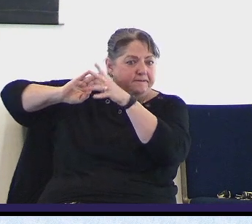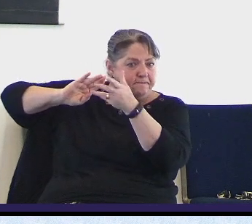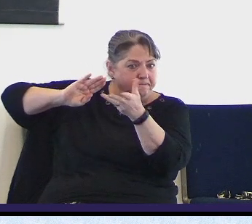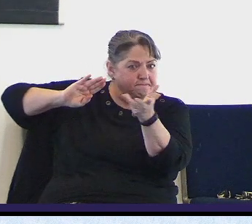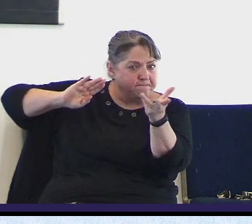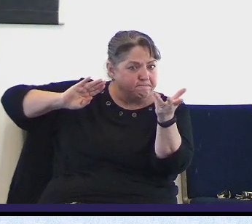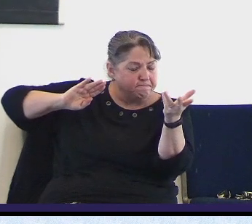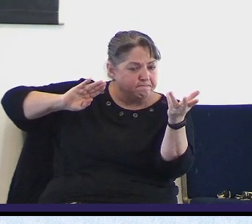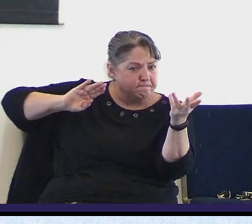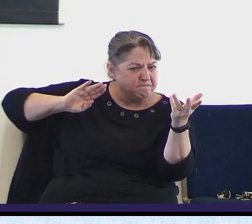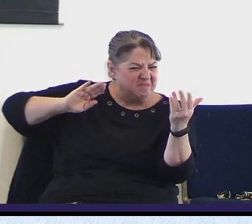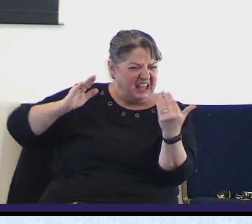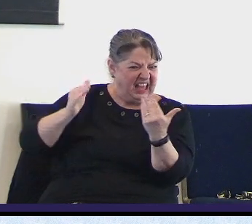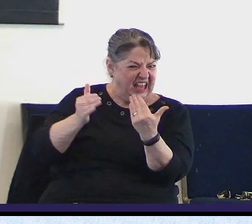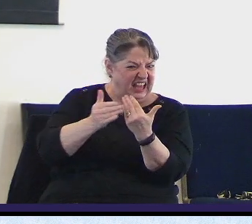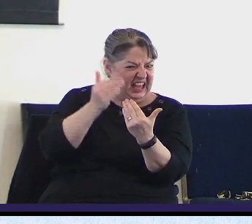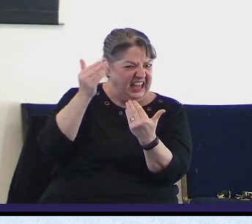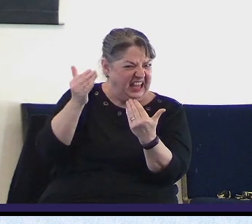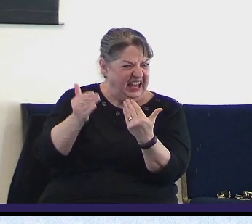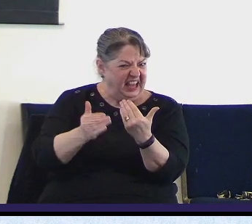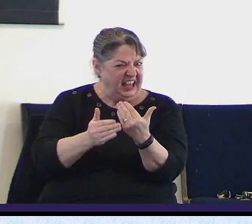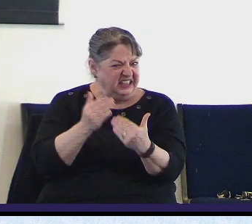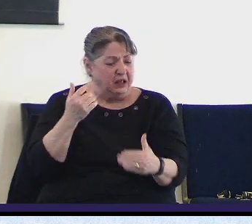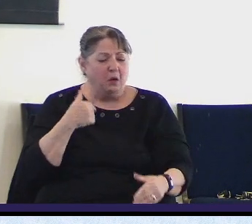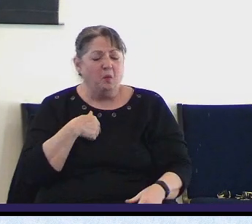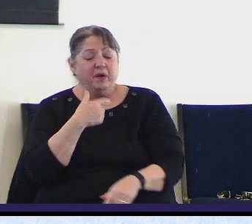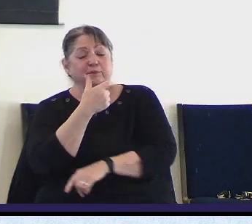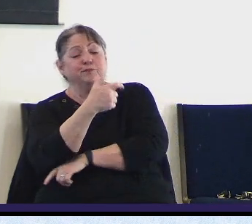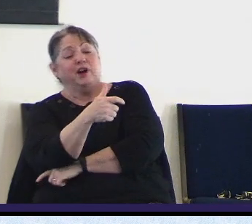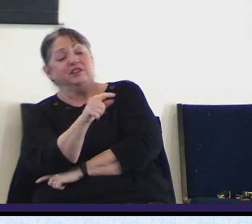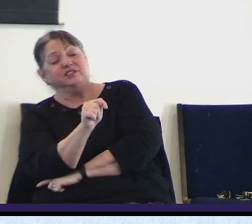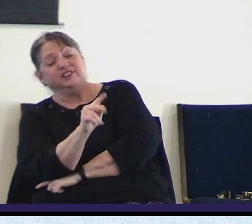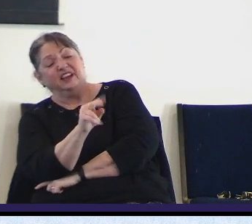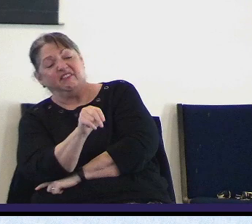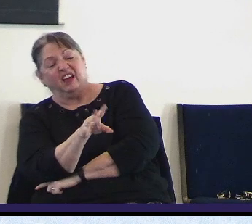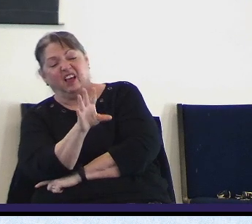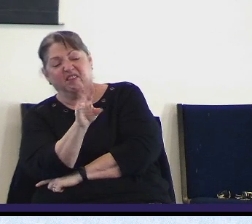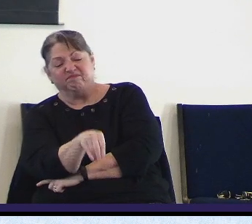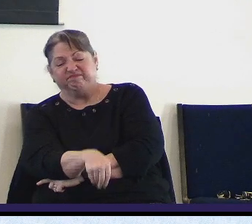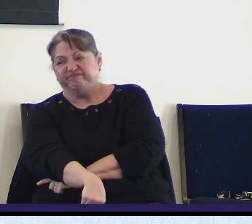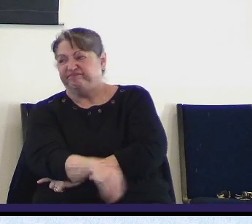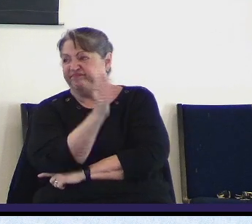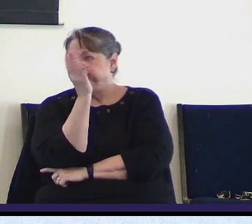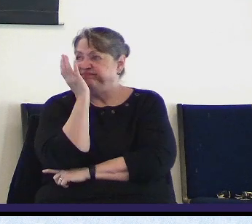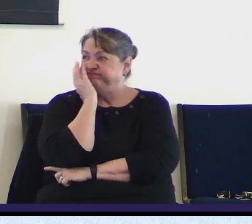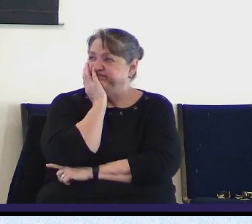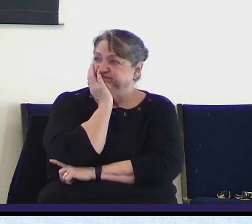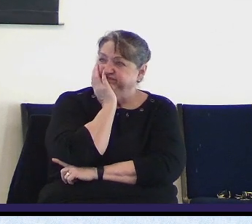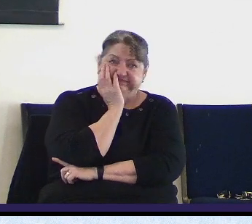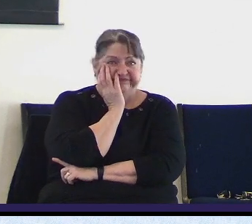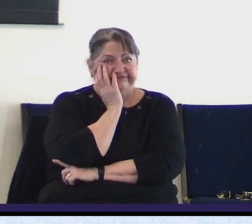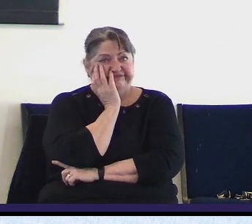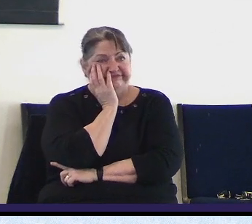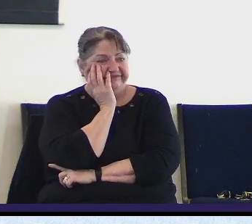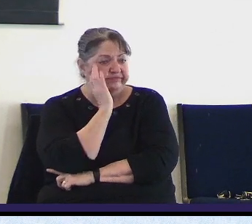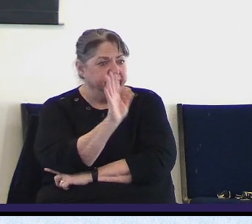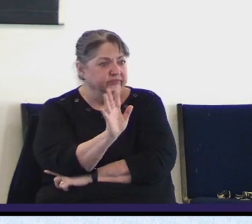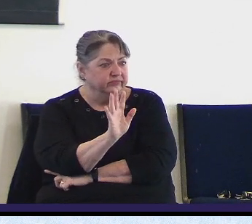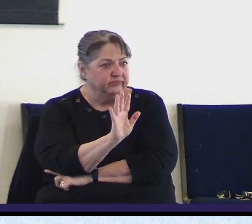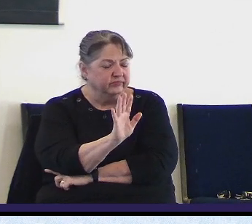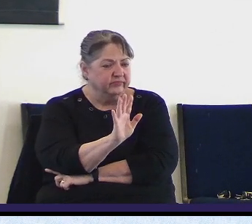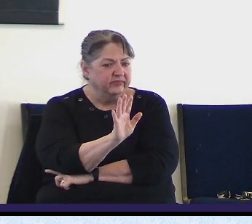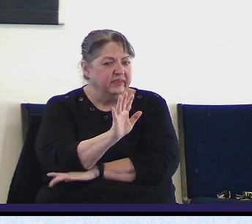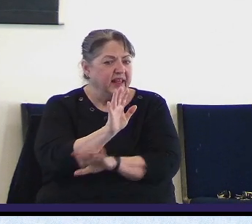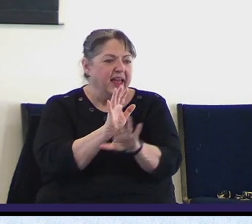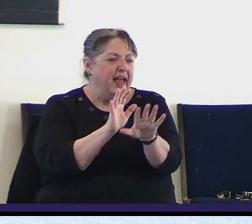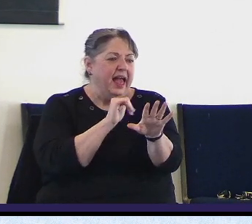It's so easy to turn off the TV and want nothing to do with it. I mean I've heard it said and I would recommend don't spend